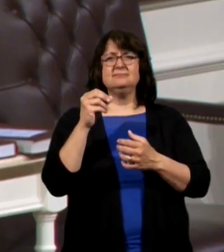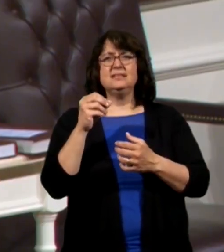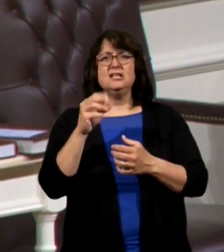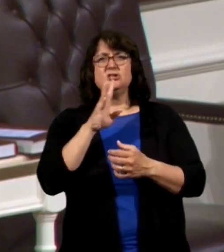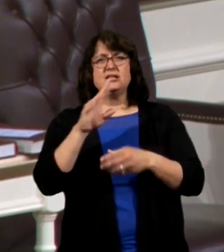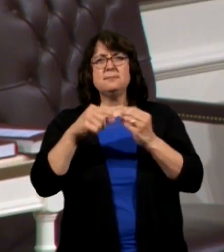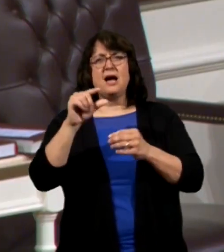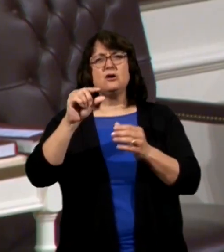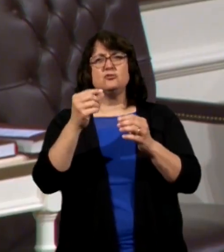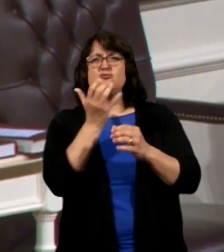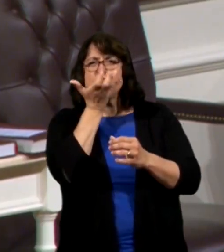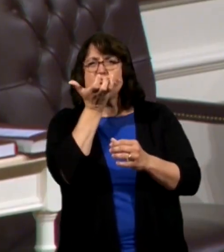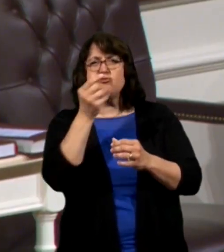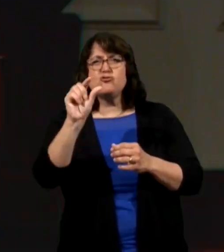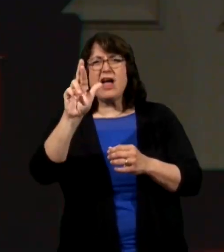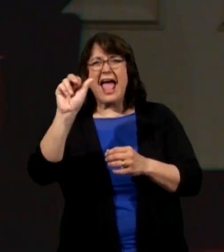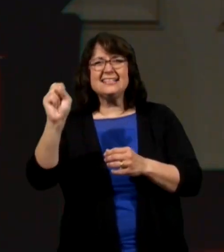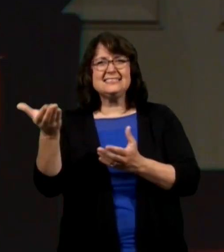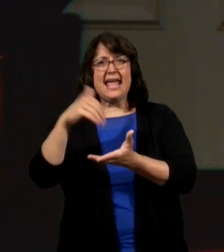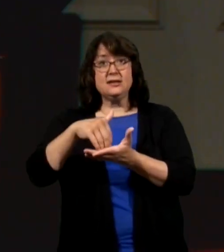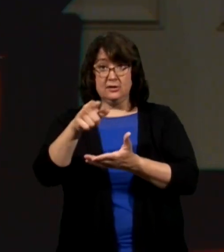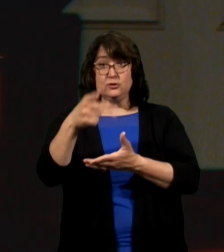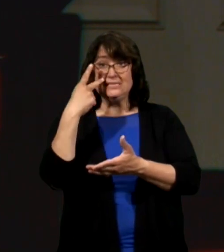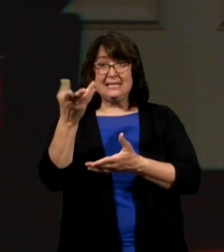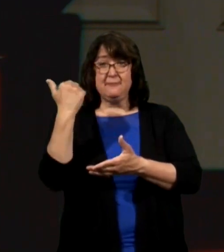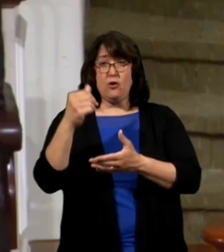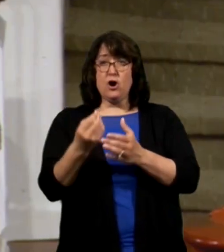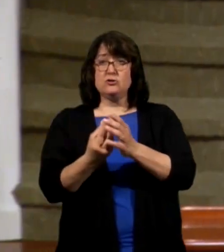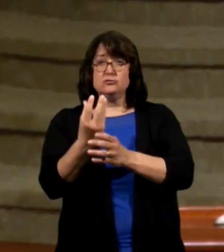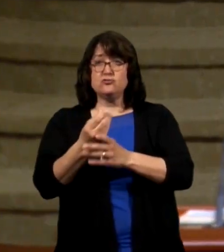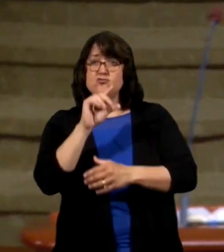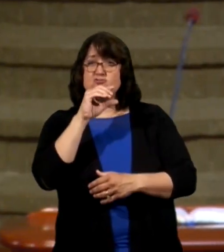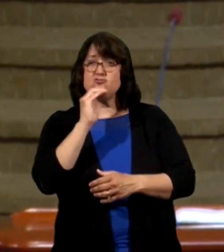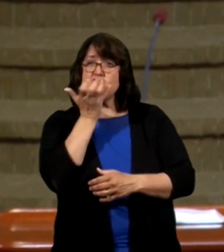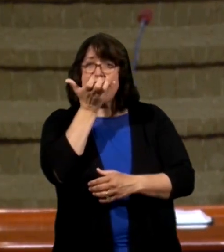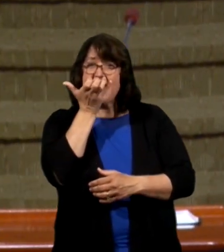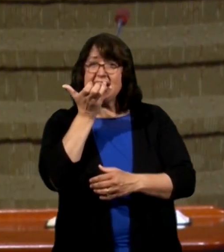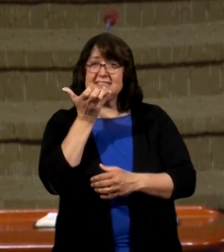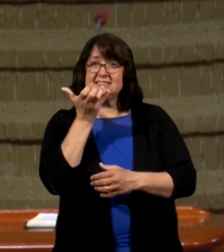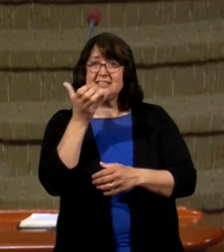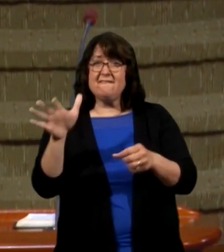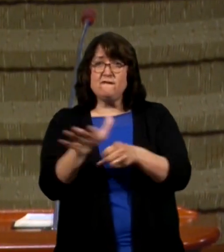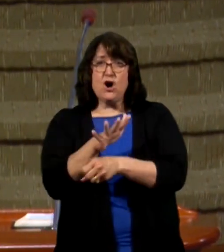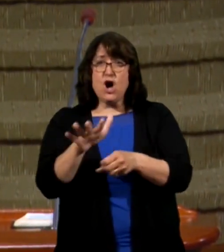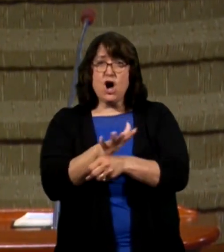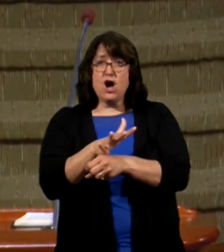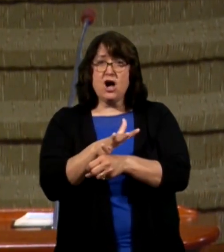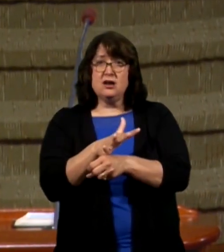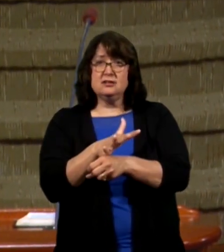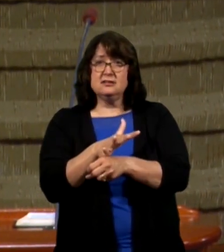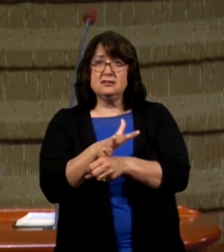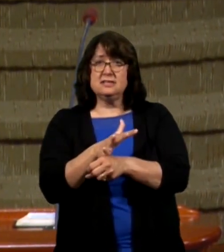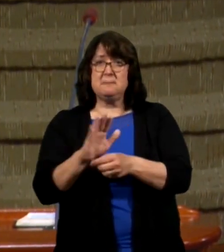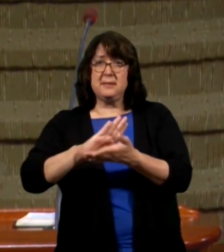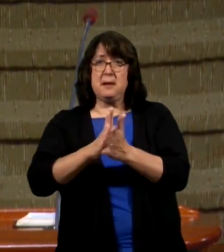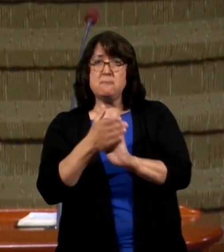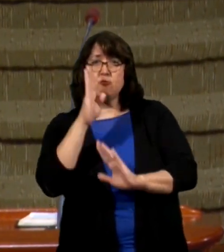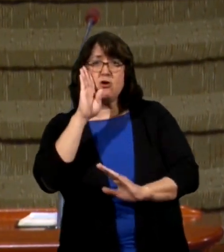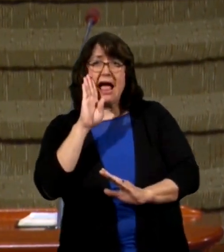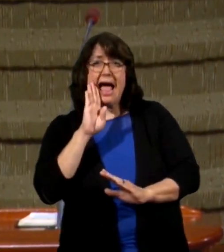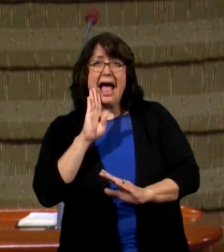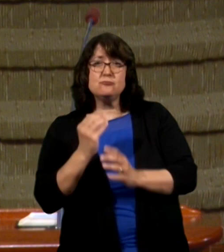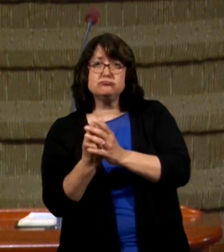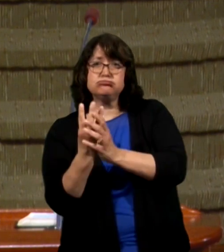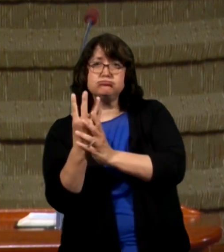grass seeds again have you ever seen grass seeds when they're full in the head and their head is turning brown and